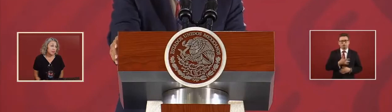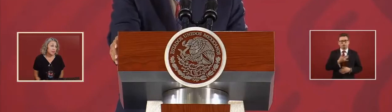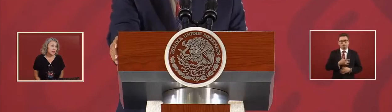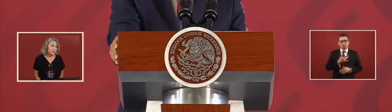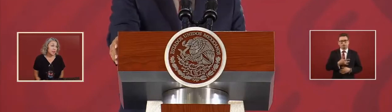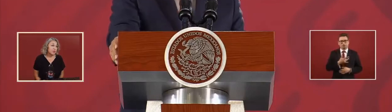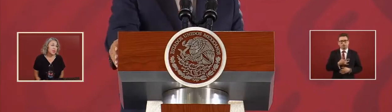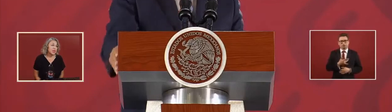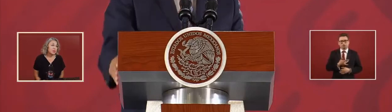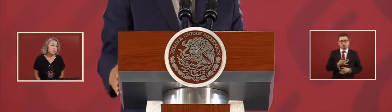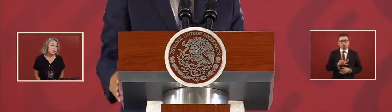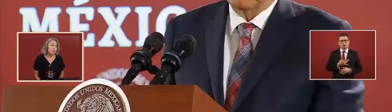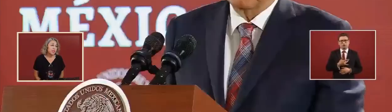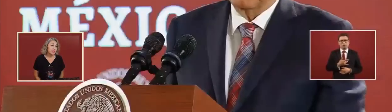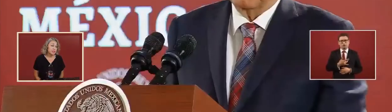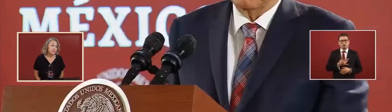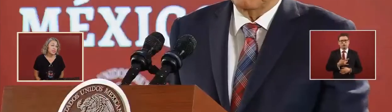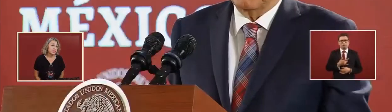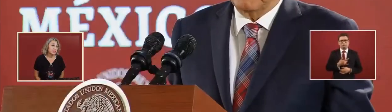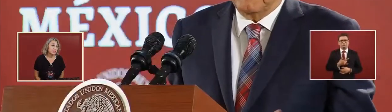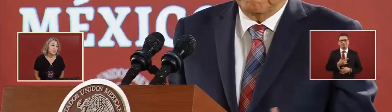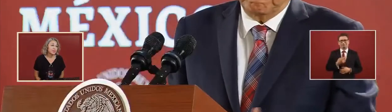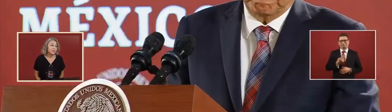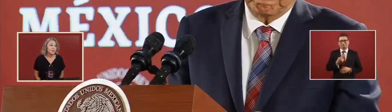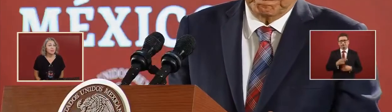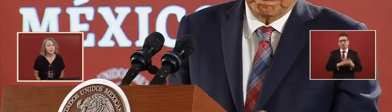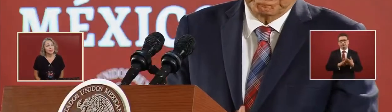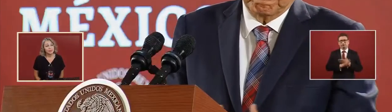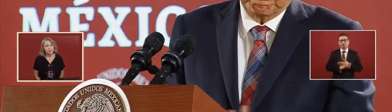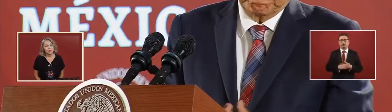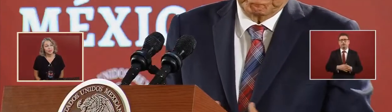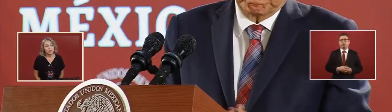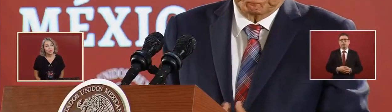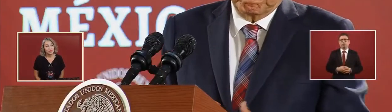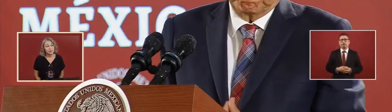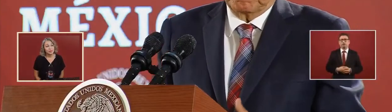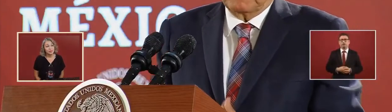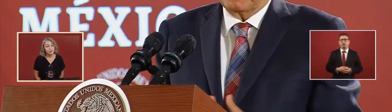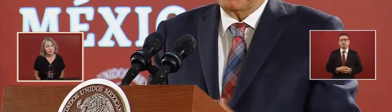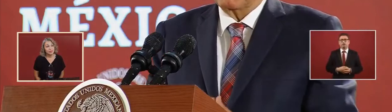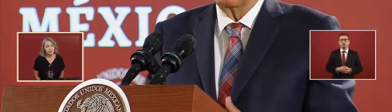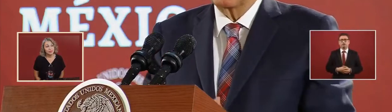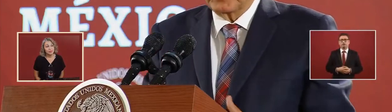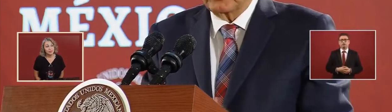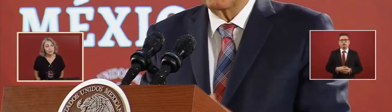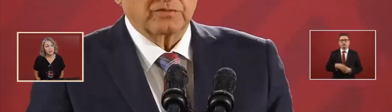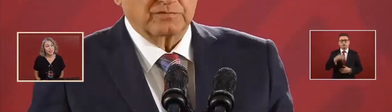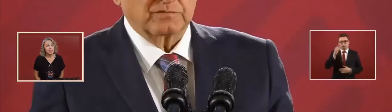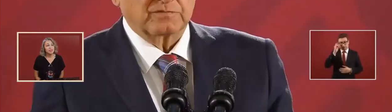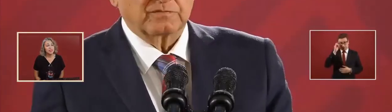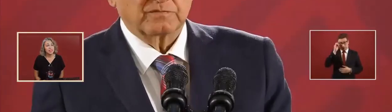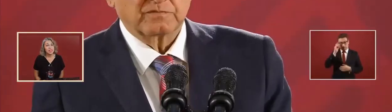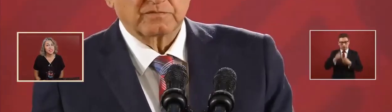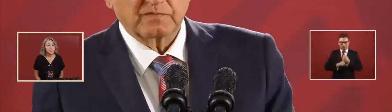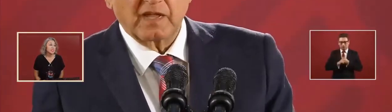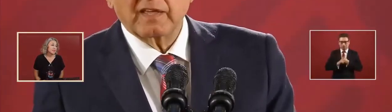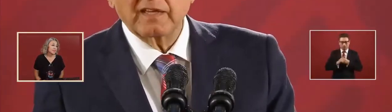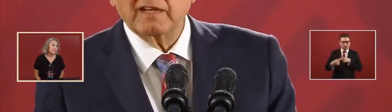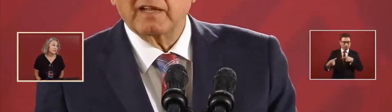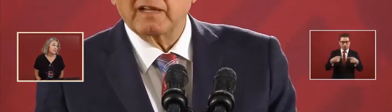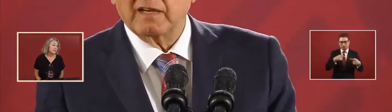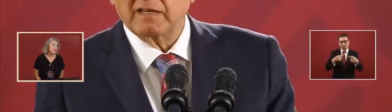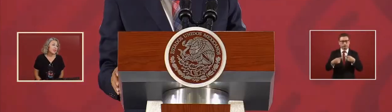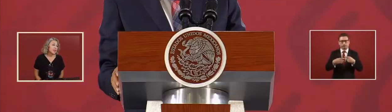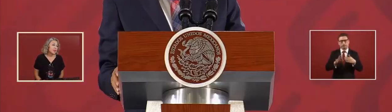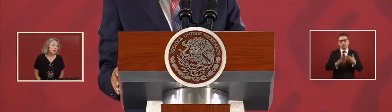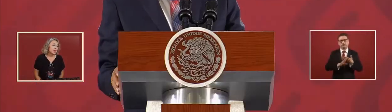confrontation. We need to